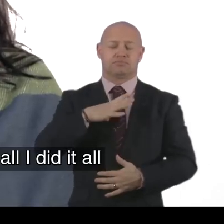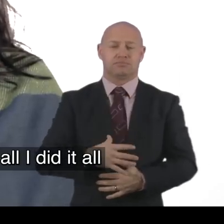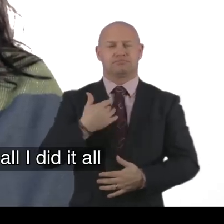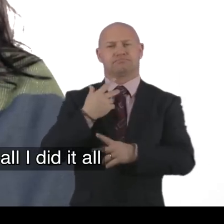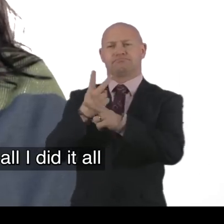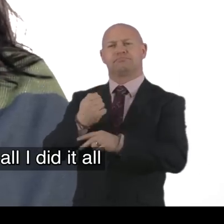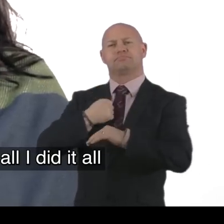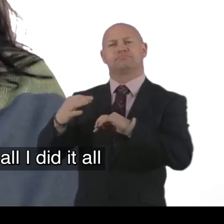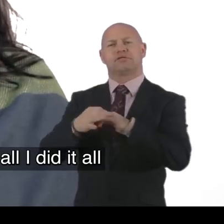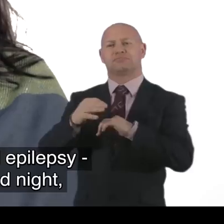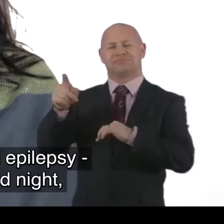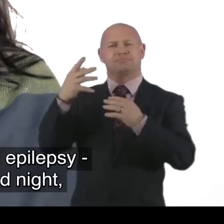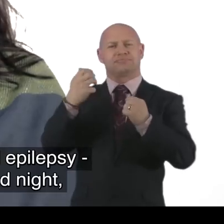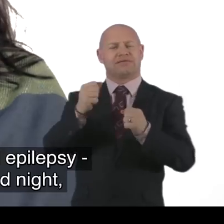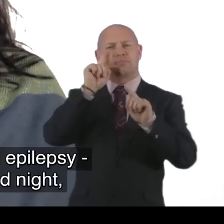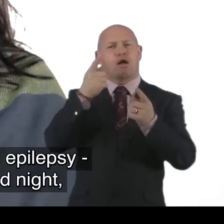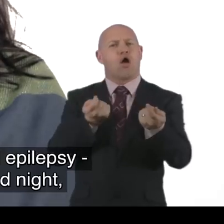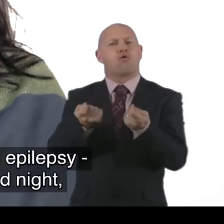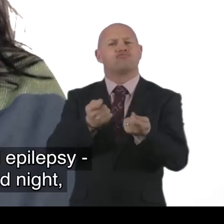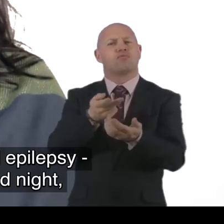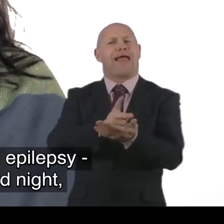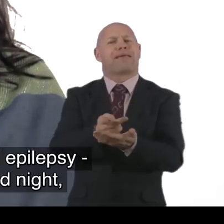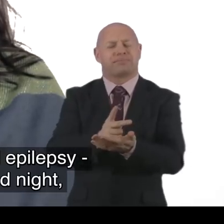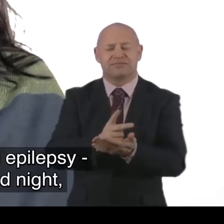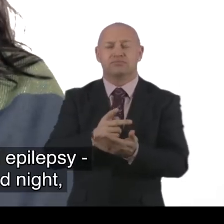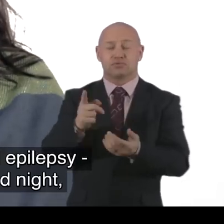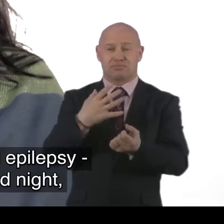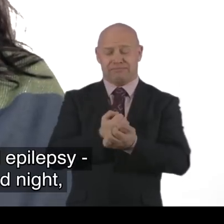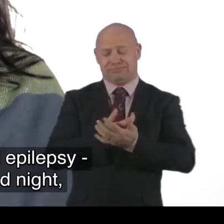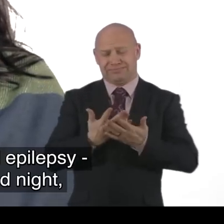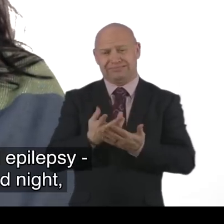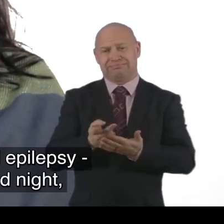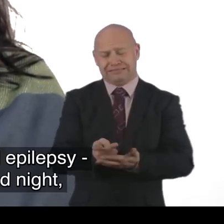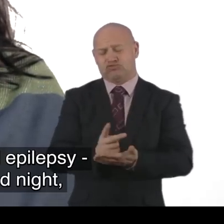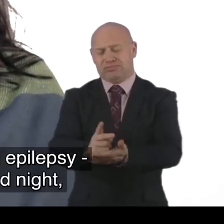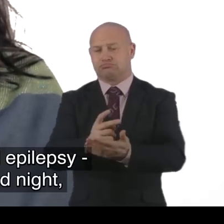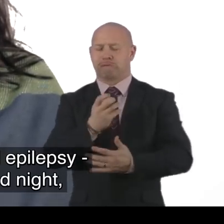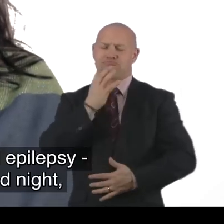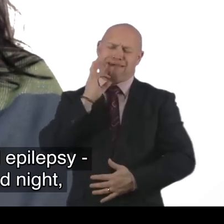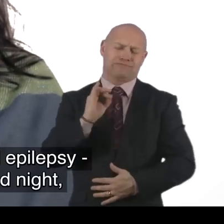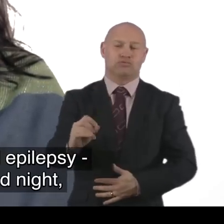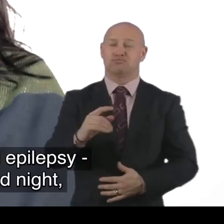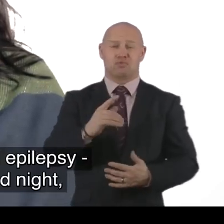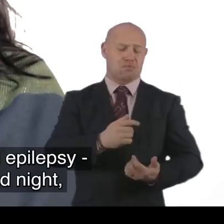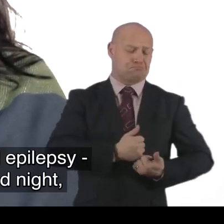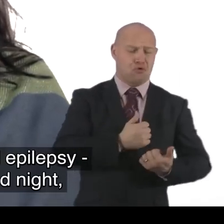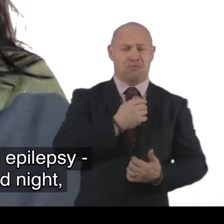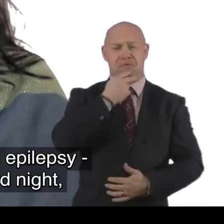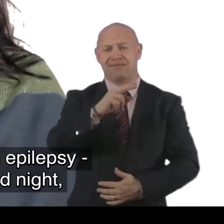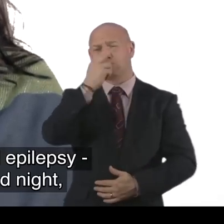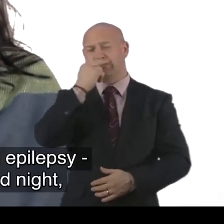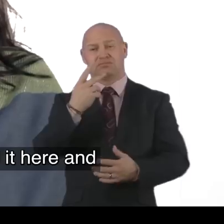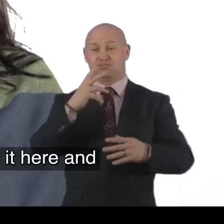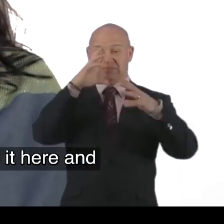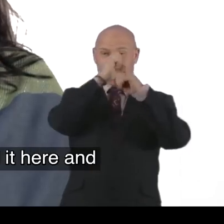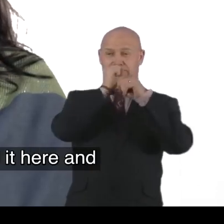It was really tiring. I came from my husband. He's got uncontrolled epilepsy. So. Lots of multiple seizures. Every day. So there was not. Day